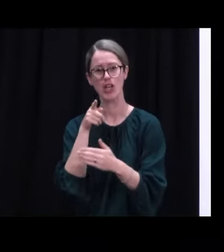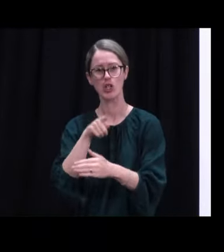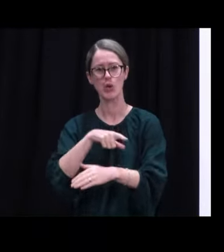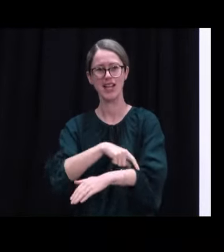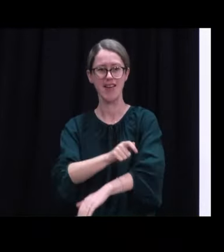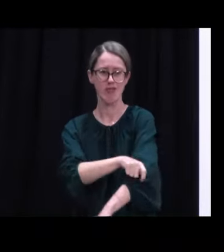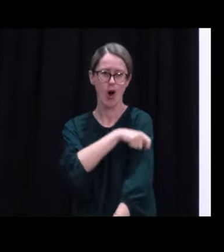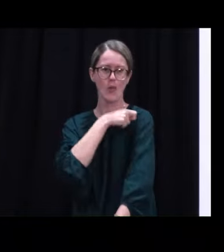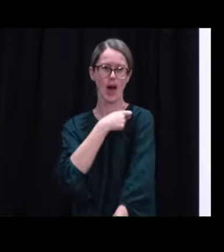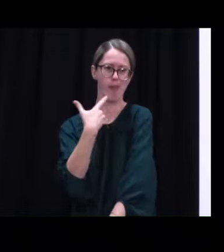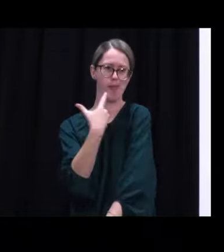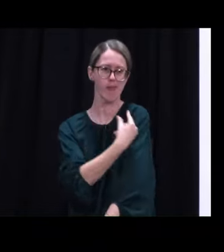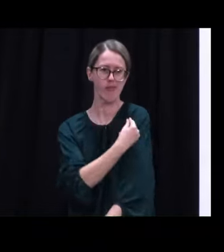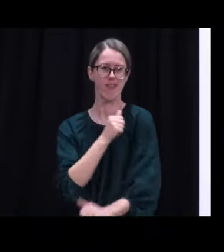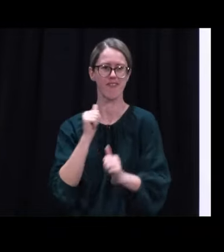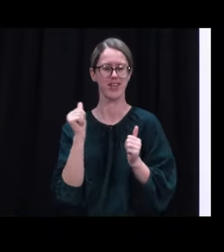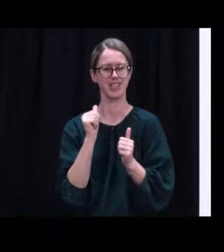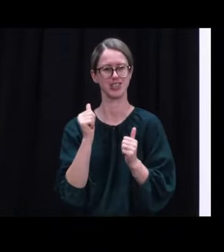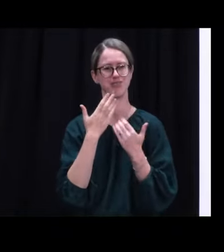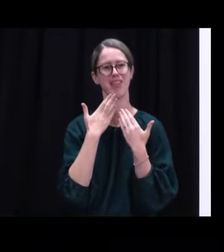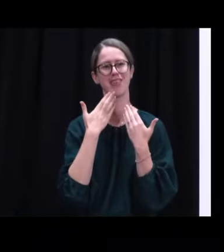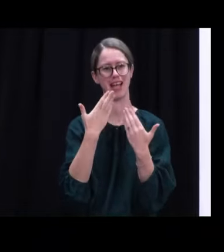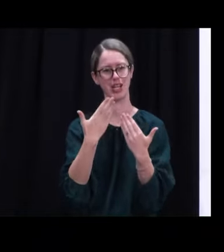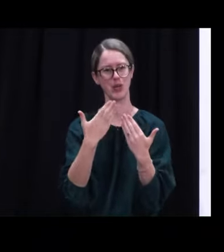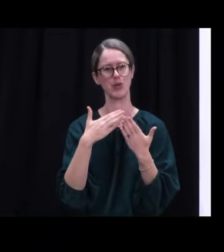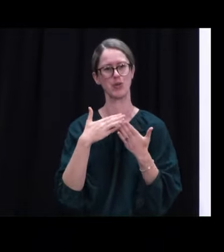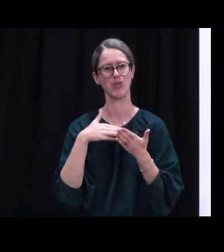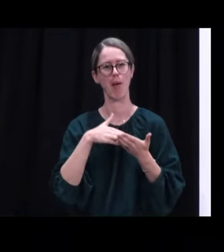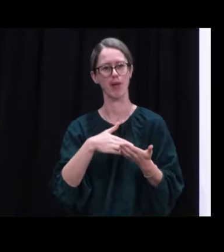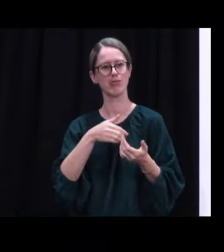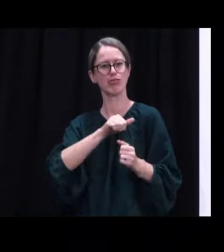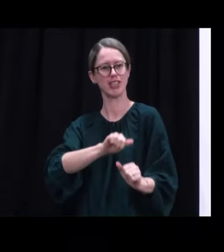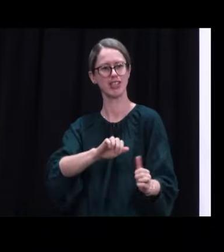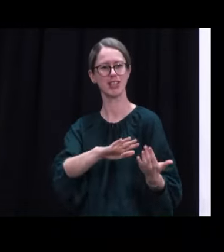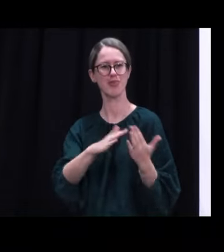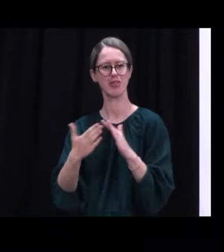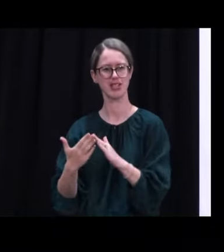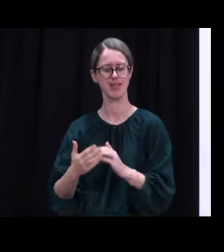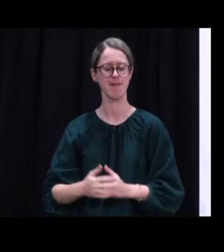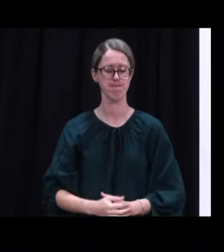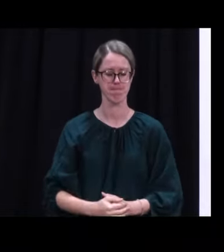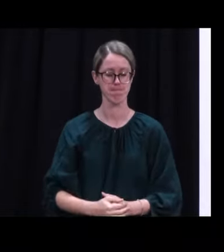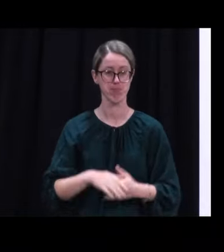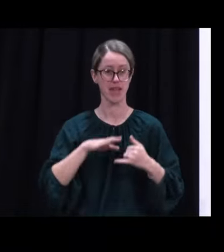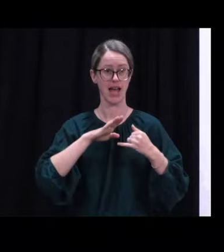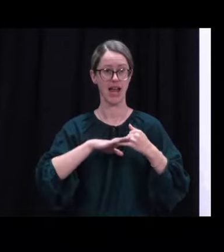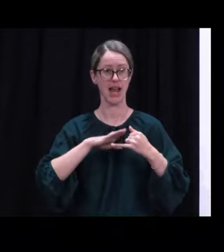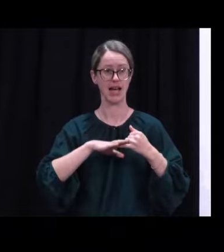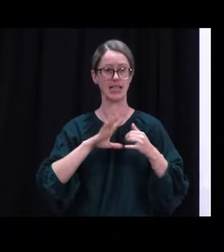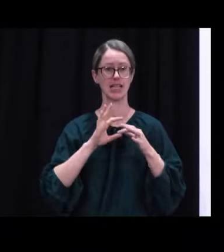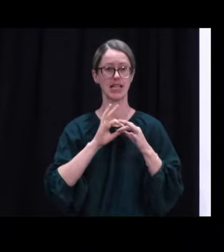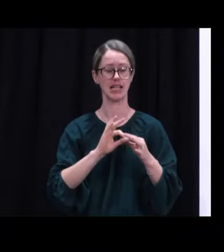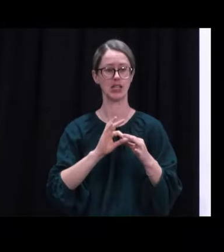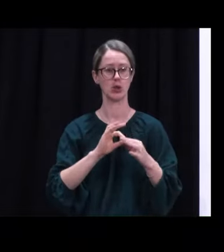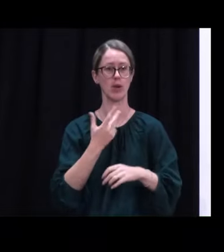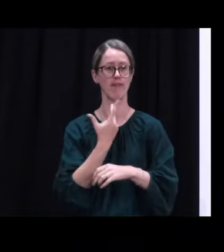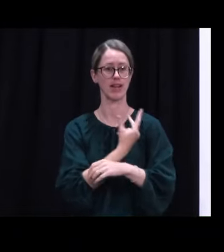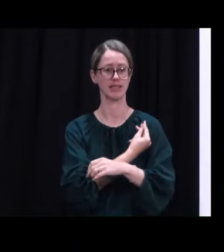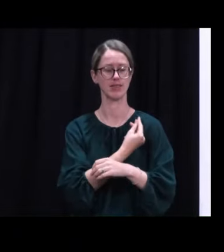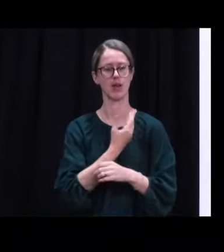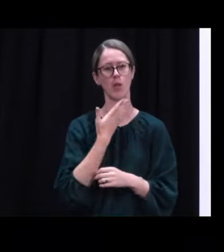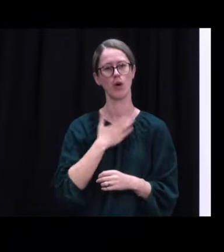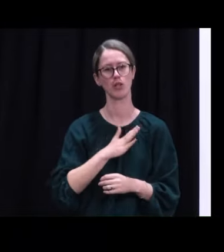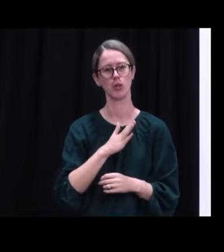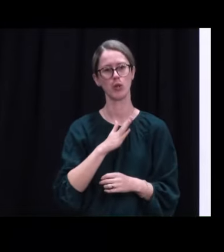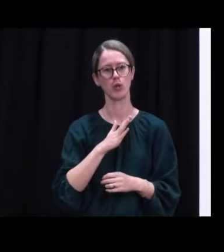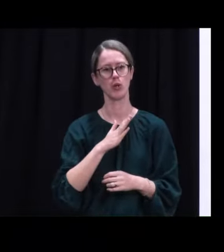and done their part to keep themselves and indeed the wider community safe. Finally on the topic of vaccination, a special shout-out